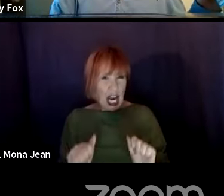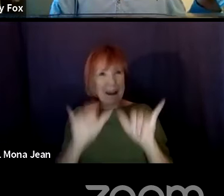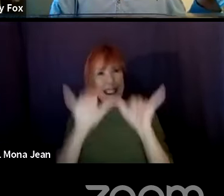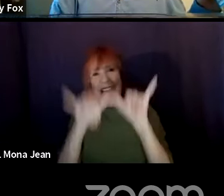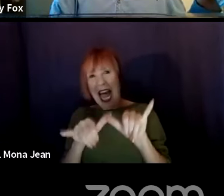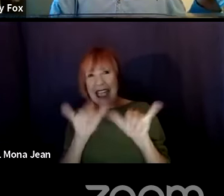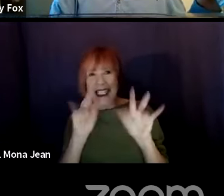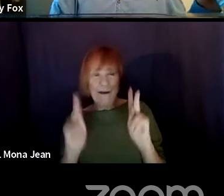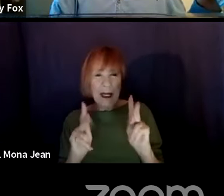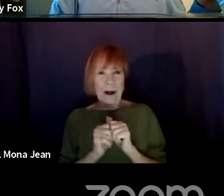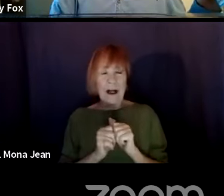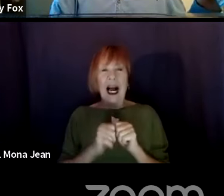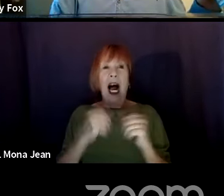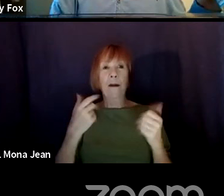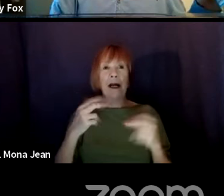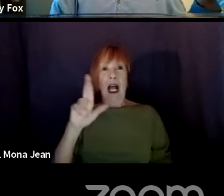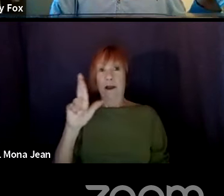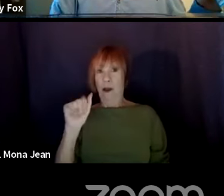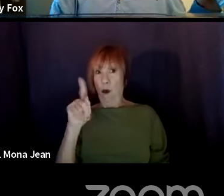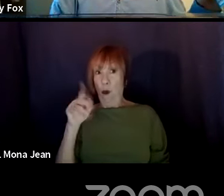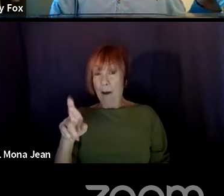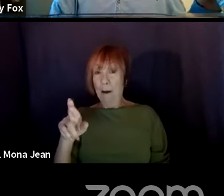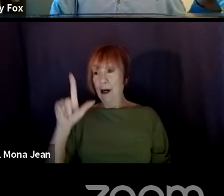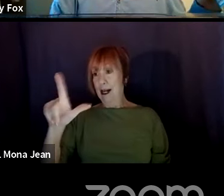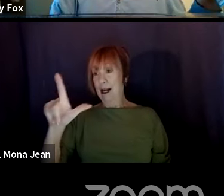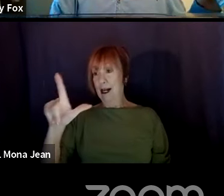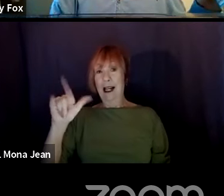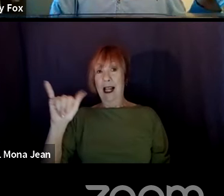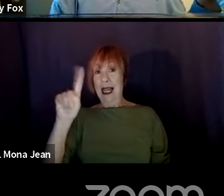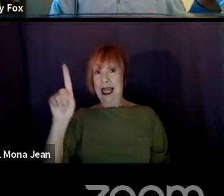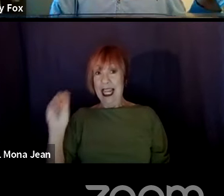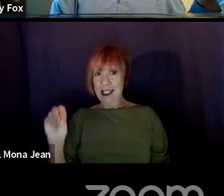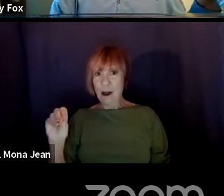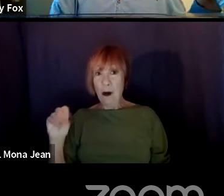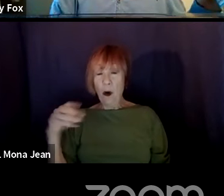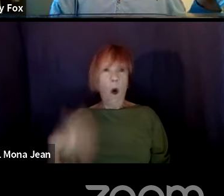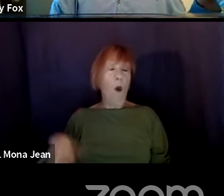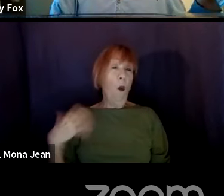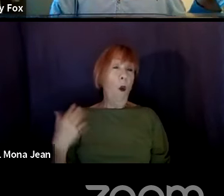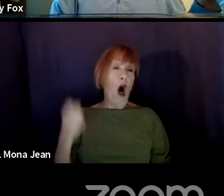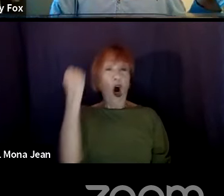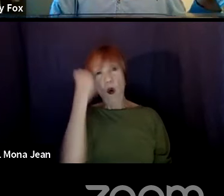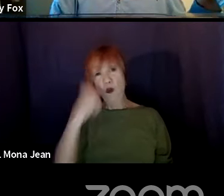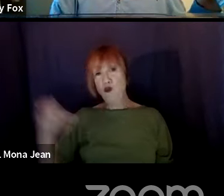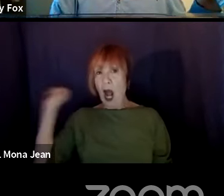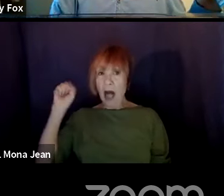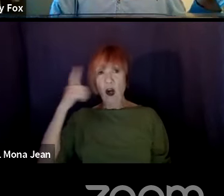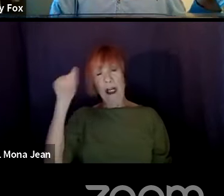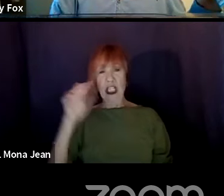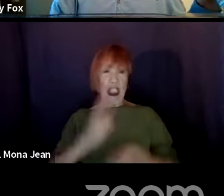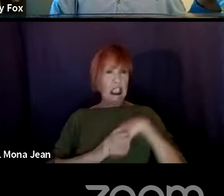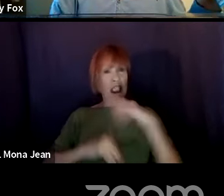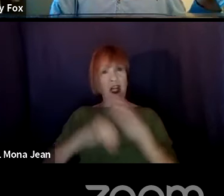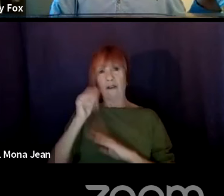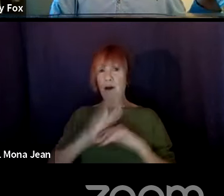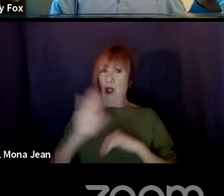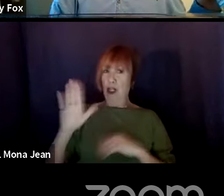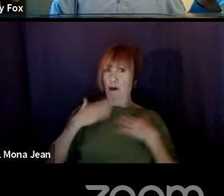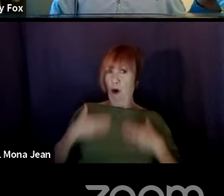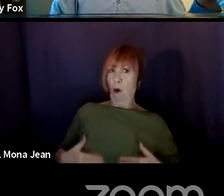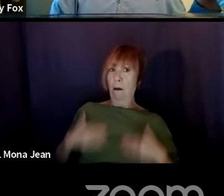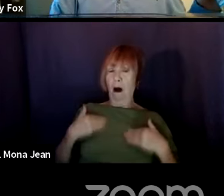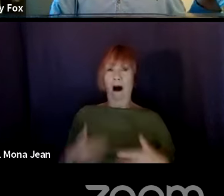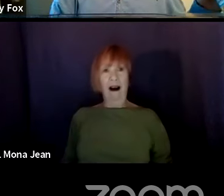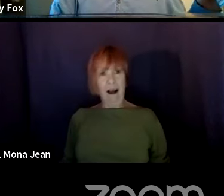think about like the rapper Lizzo, she's considered like radical for simply being comfortable in her own skin. So I'm glad you mentioned that because I've been